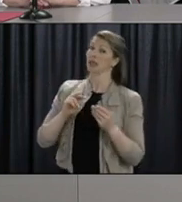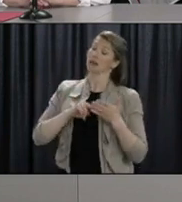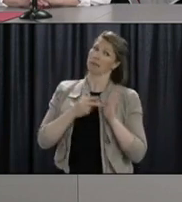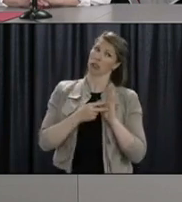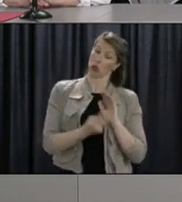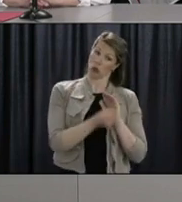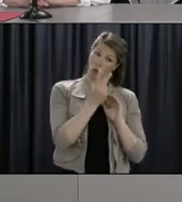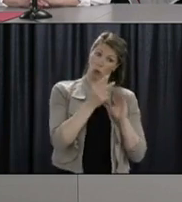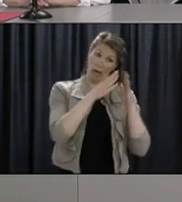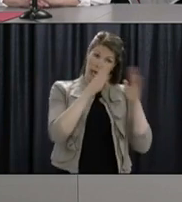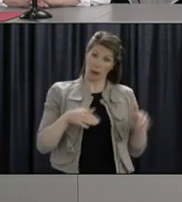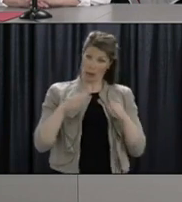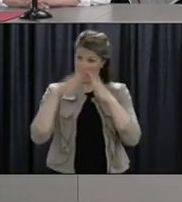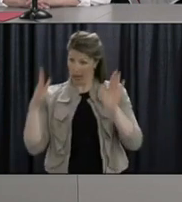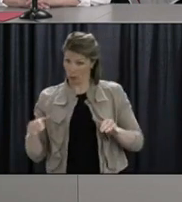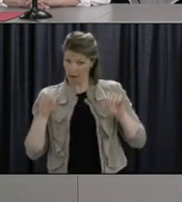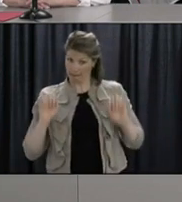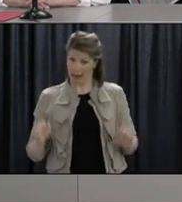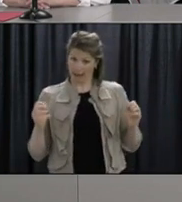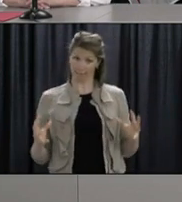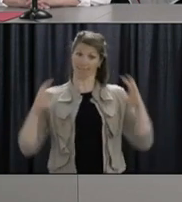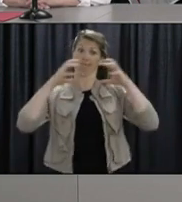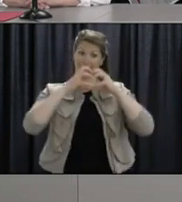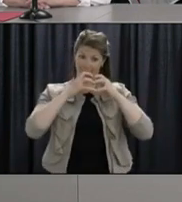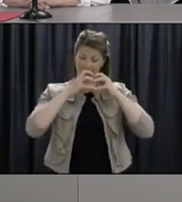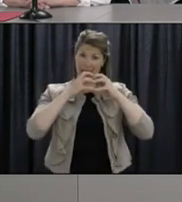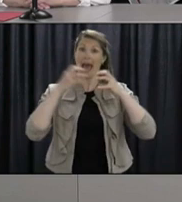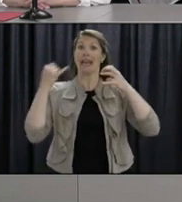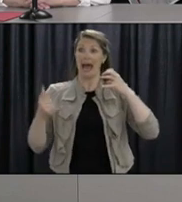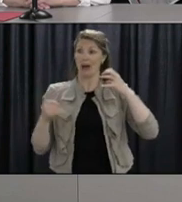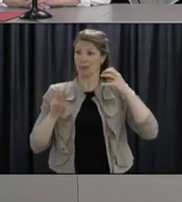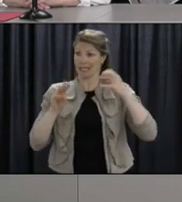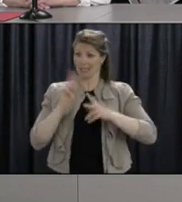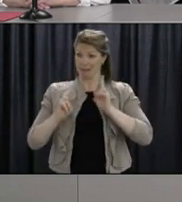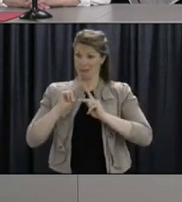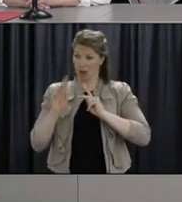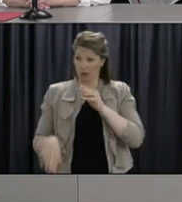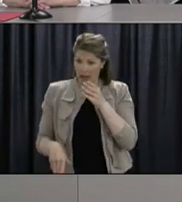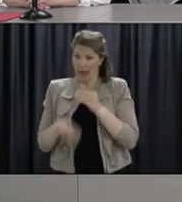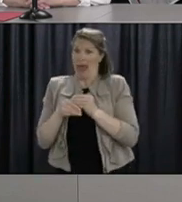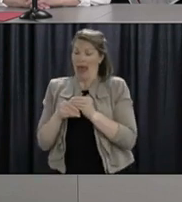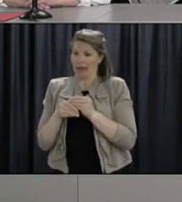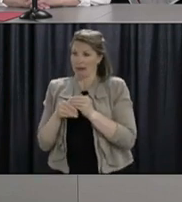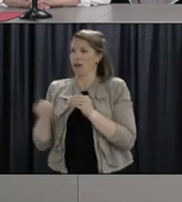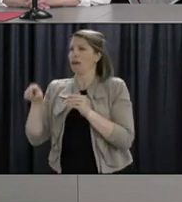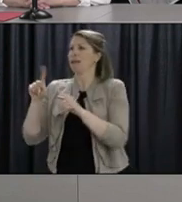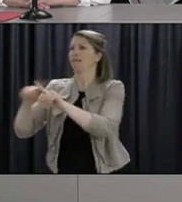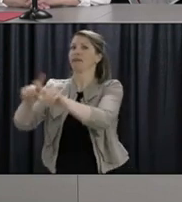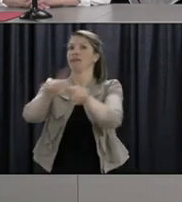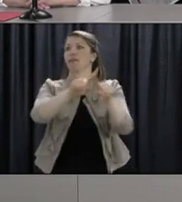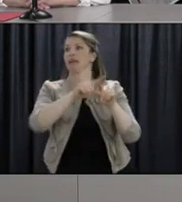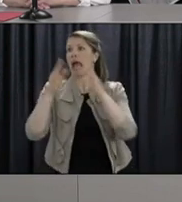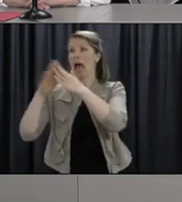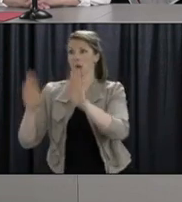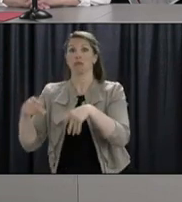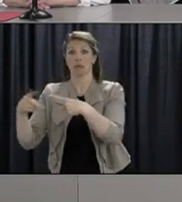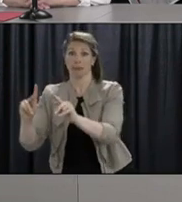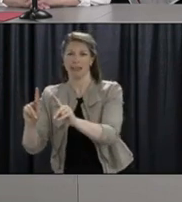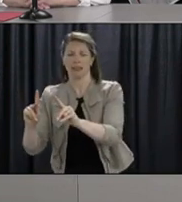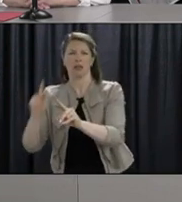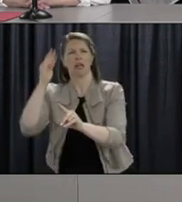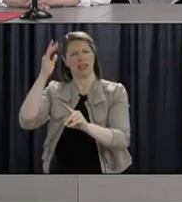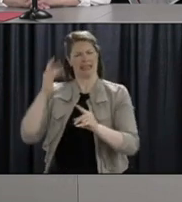people who all have to decide on who the six people are to add. Why did you decide to go this route rather than some other provinces, which have essentially said,